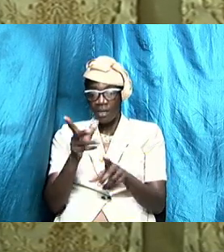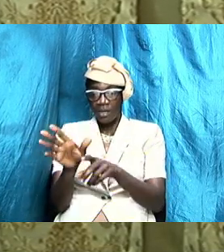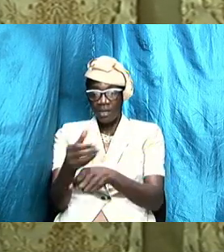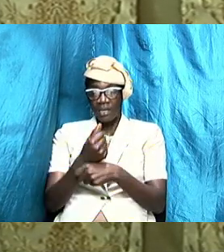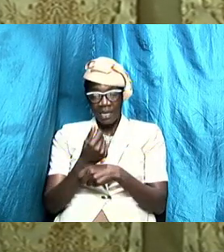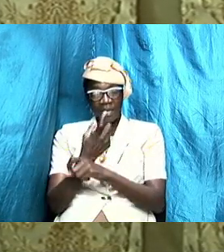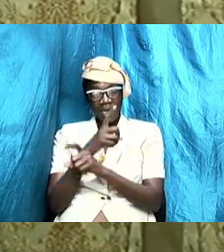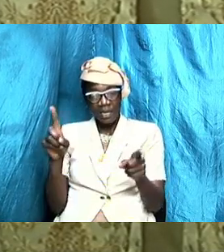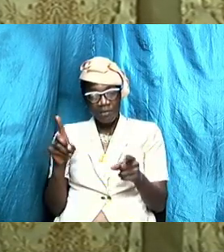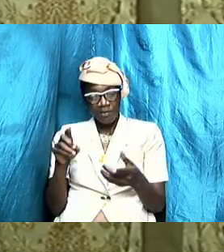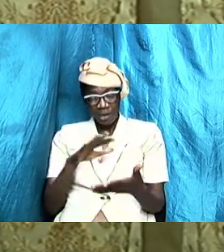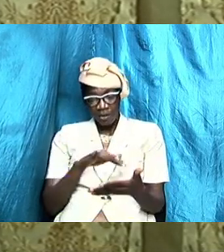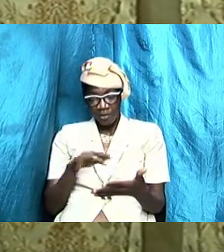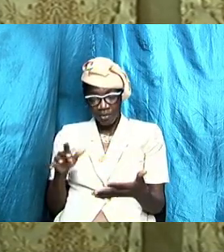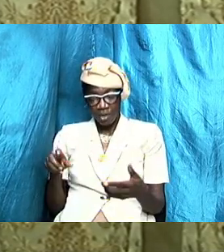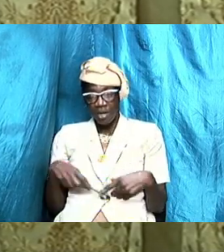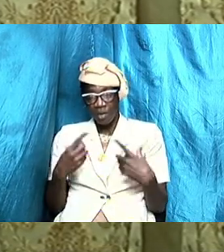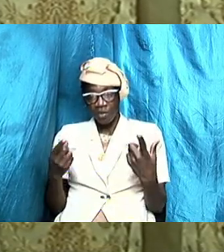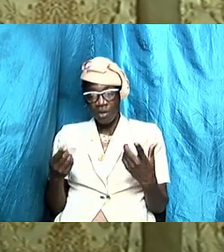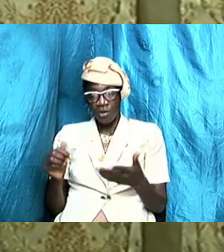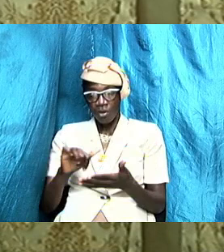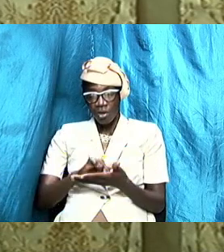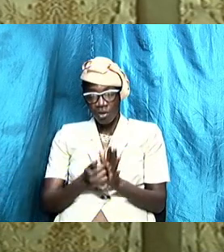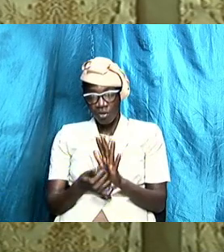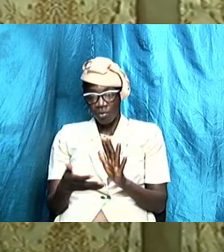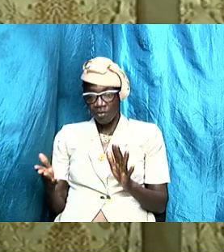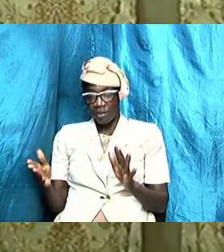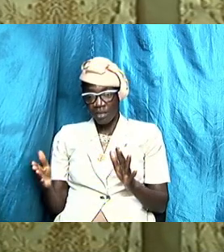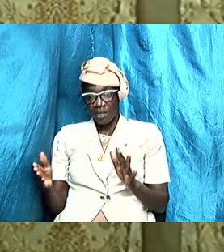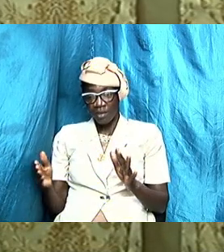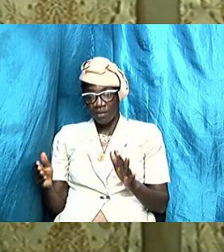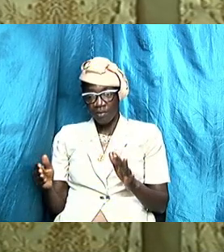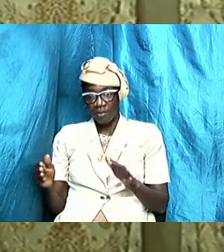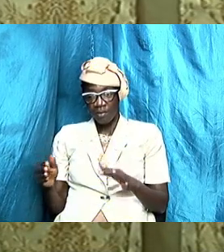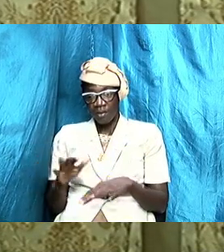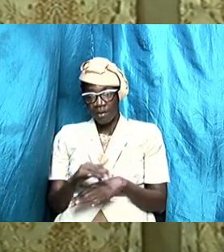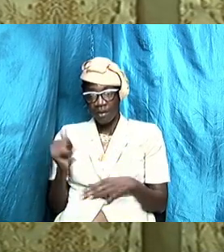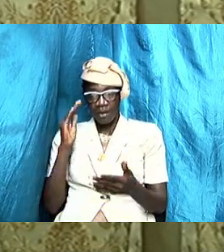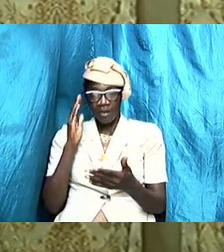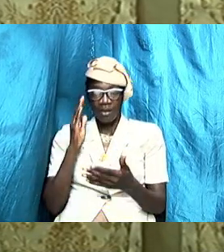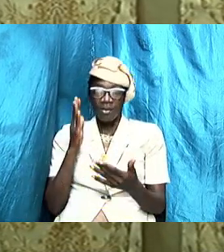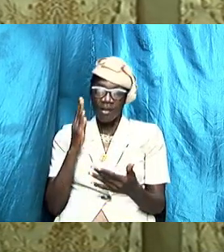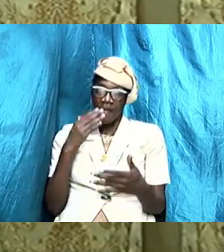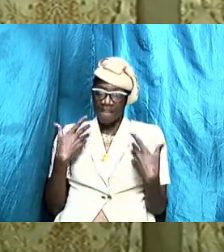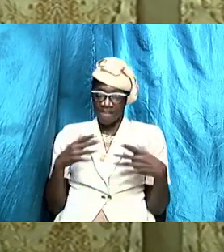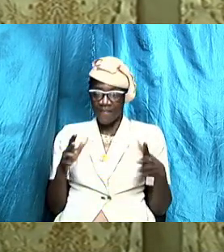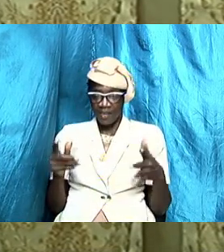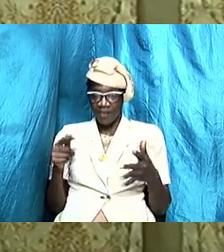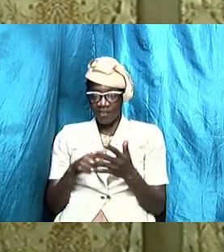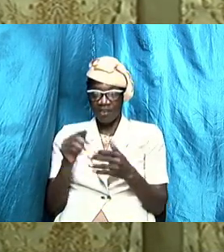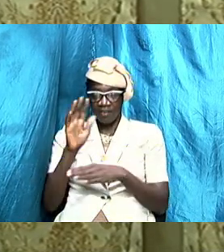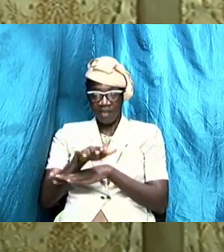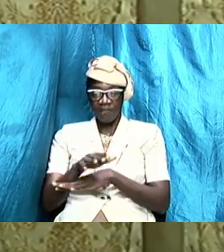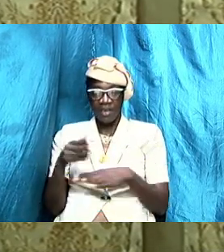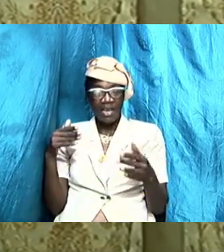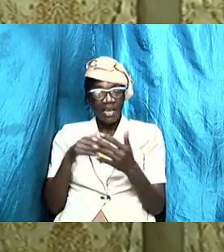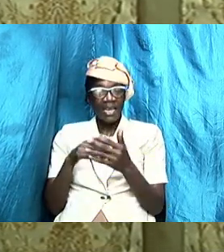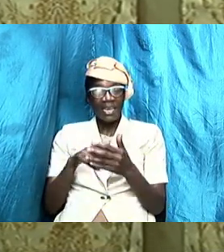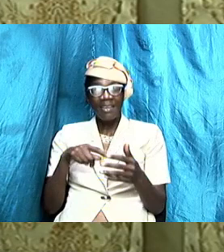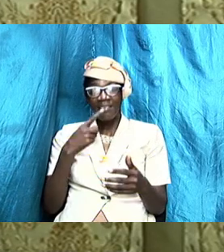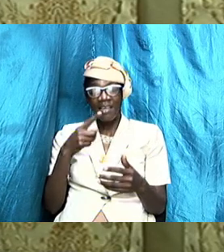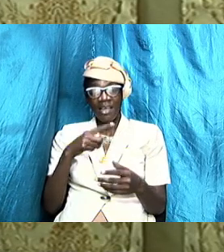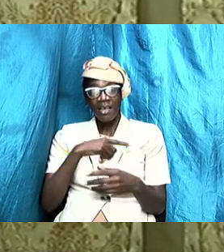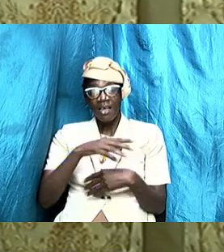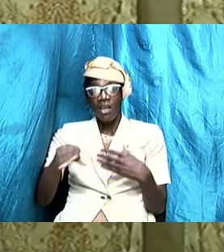study and go into those things so we call it quits for this evening but again I say to